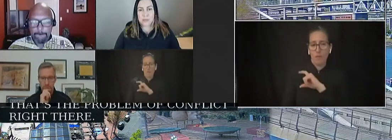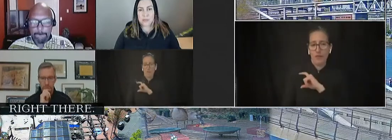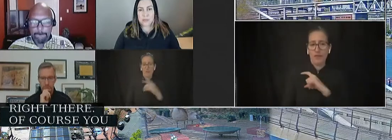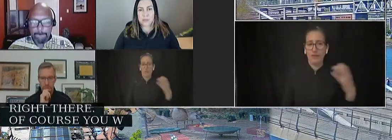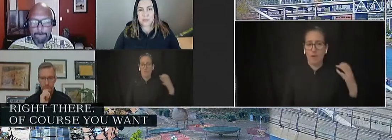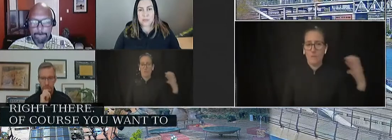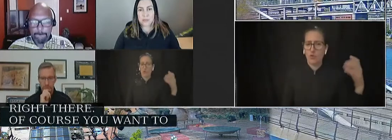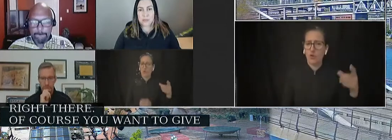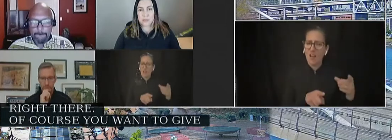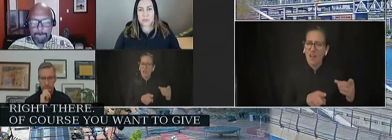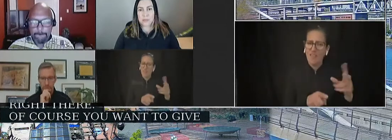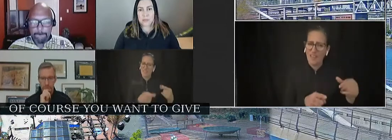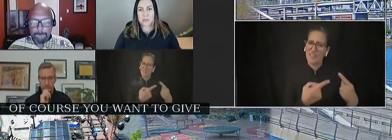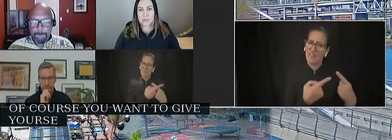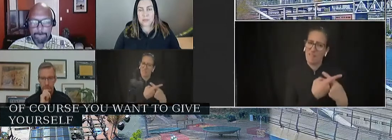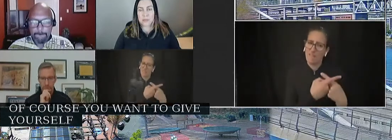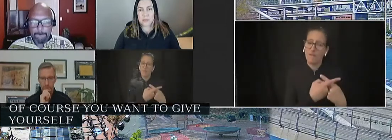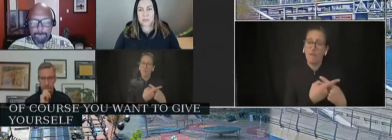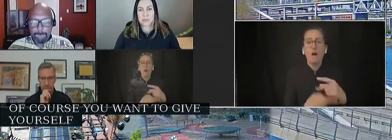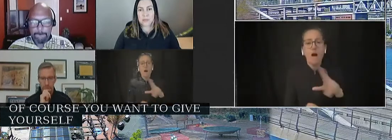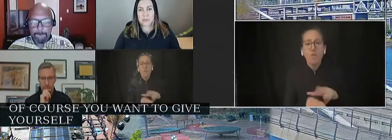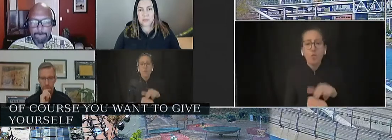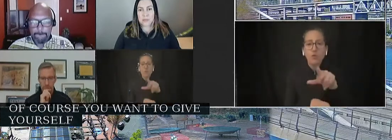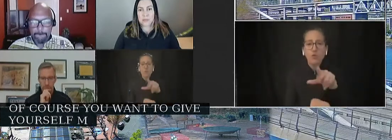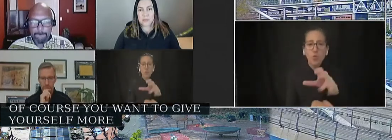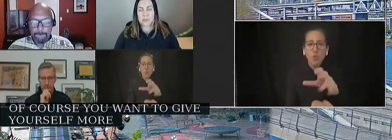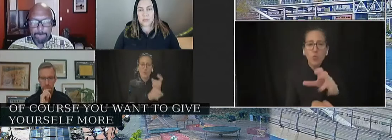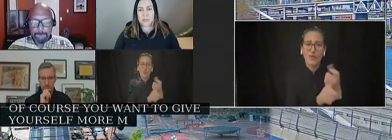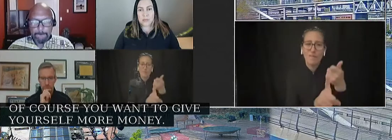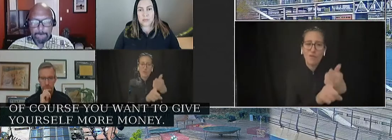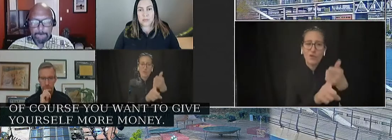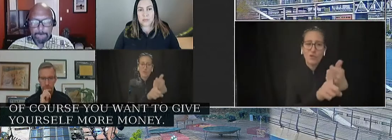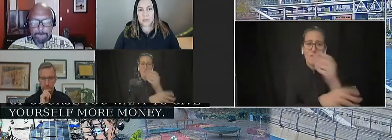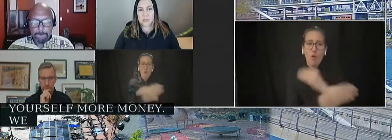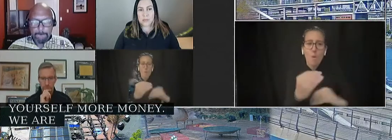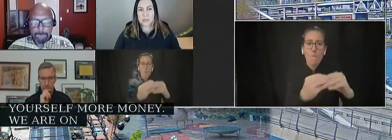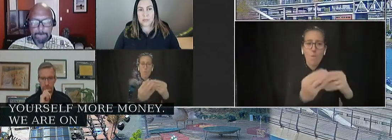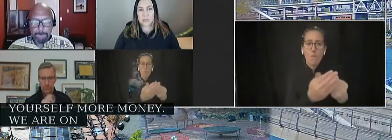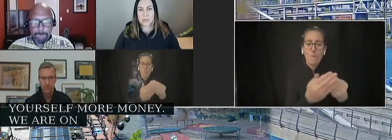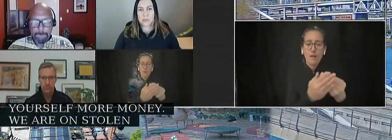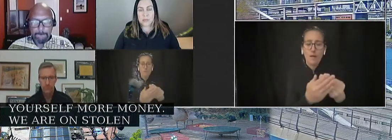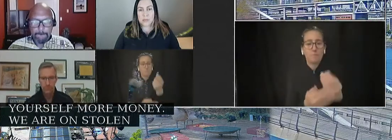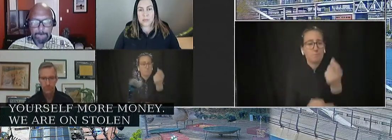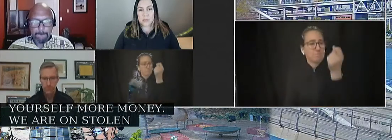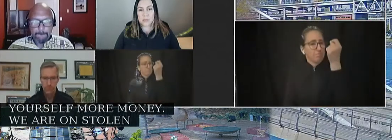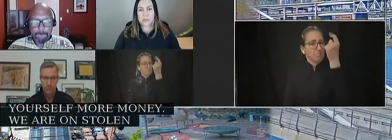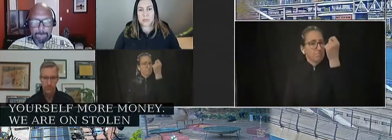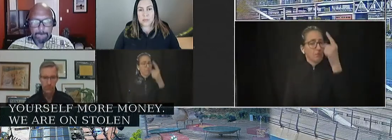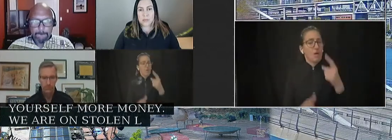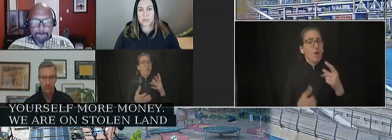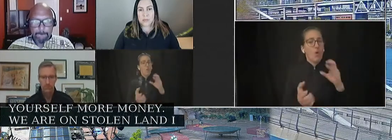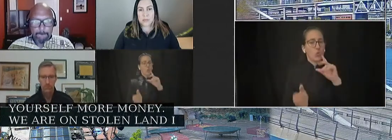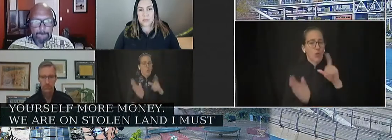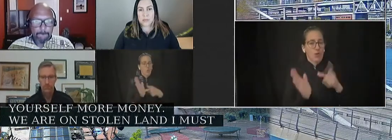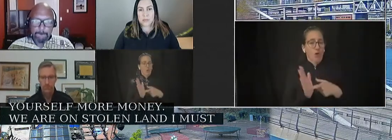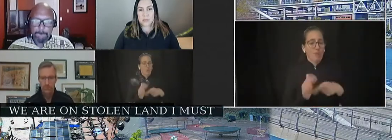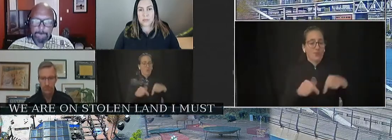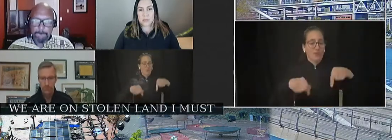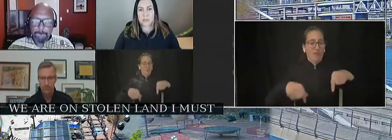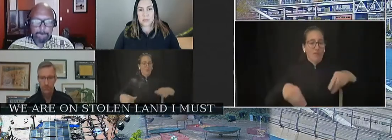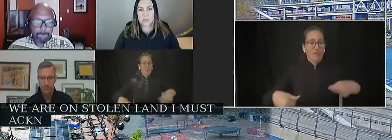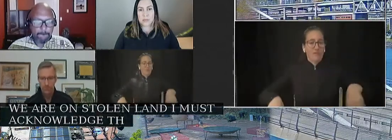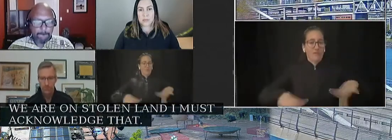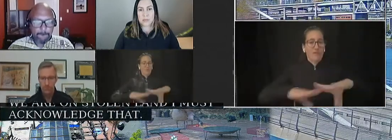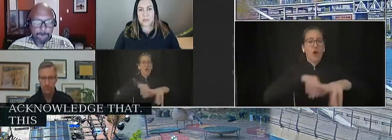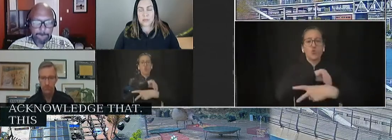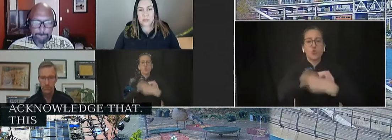yourself more money. We are on stolen land. I must acknowledge that this budget is